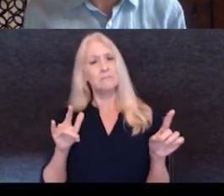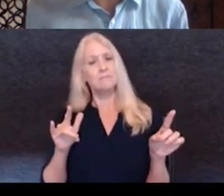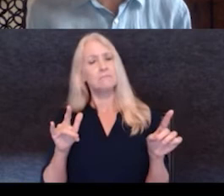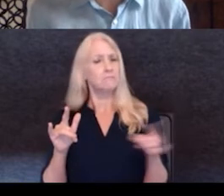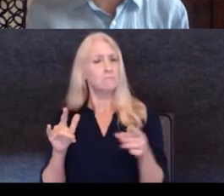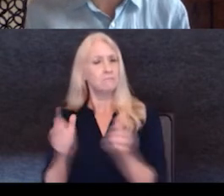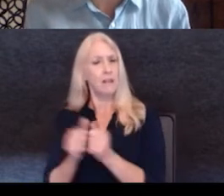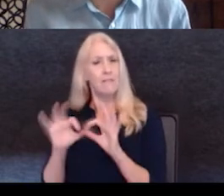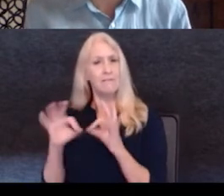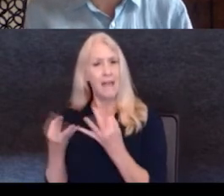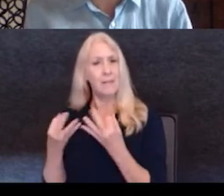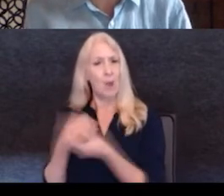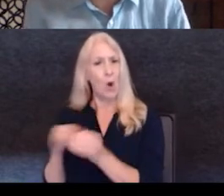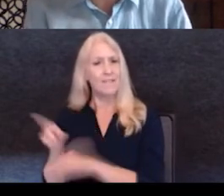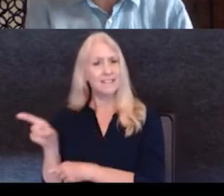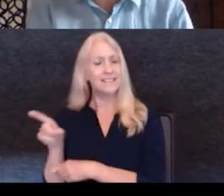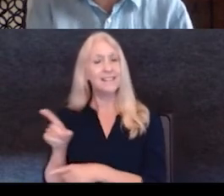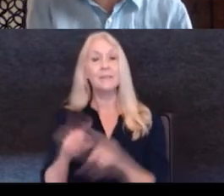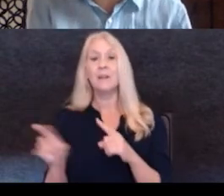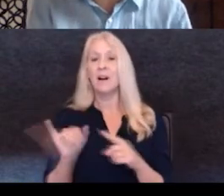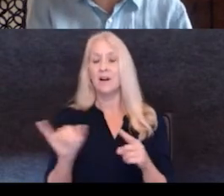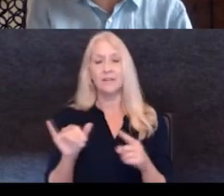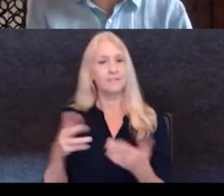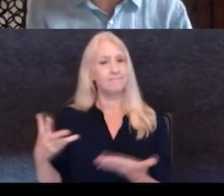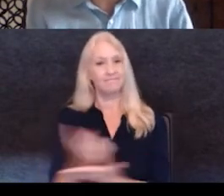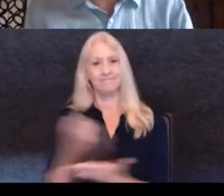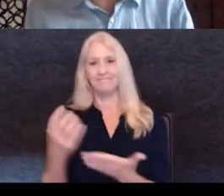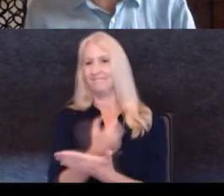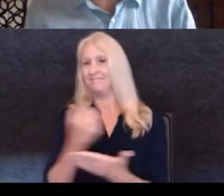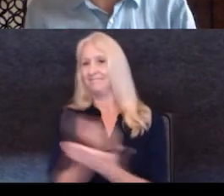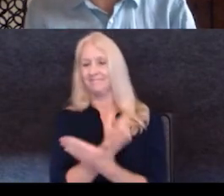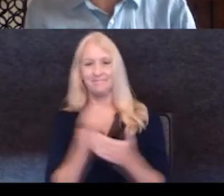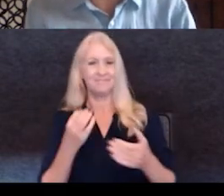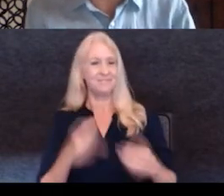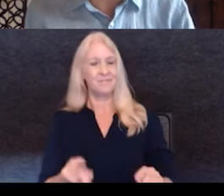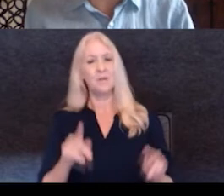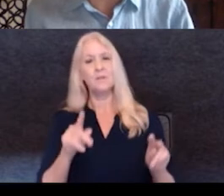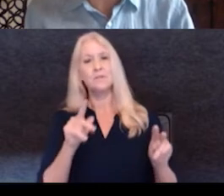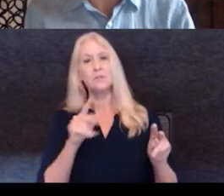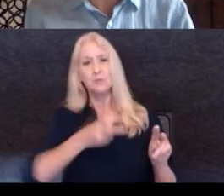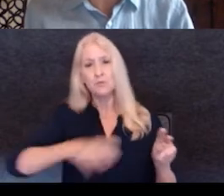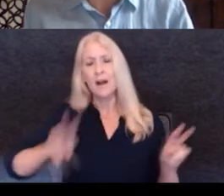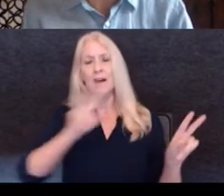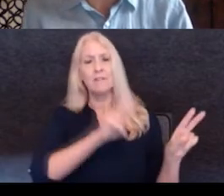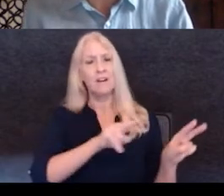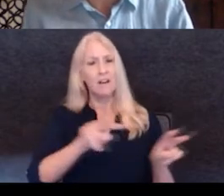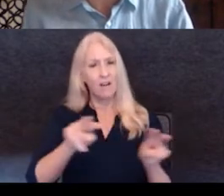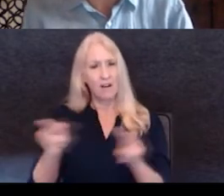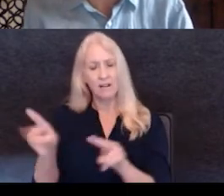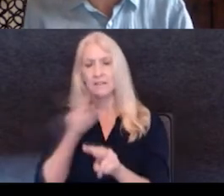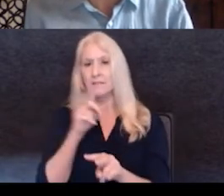office, but also kind of taking every chance to, uh, to go around and see all the amazing